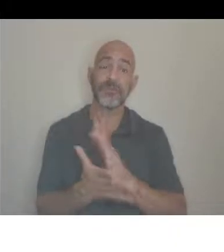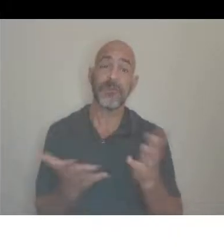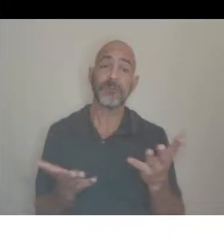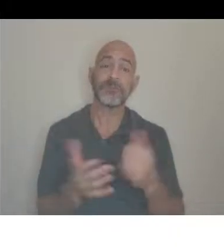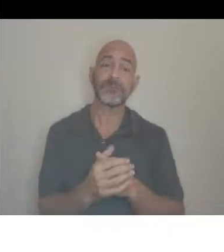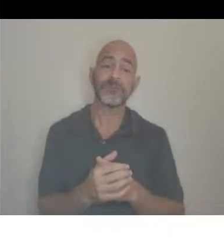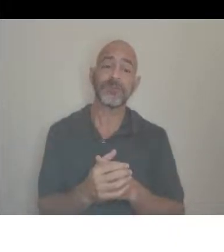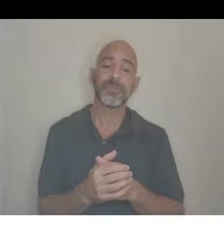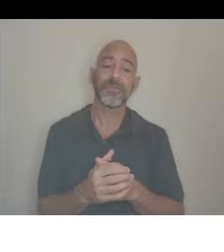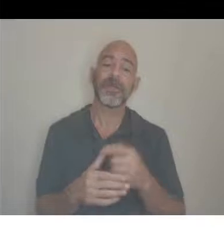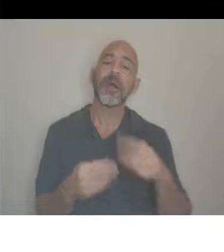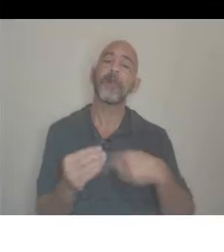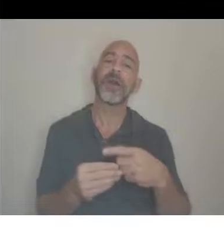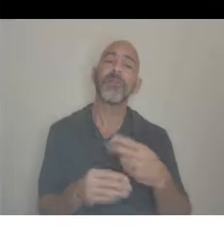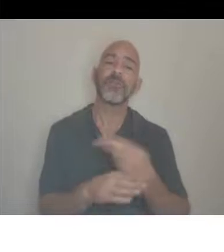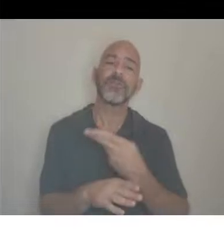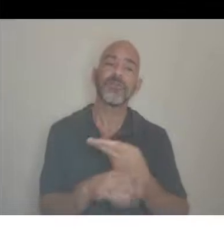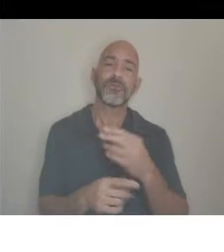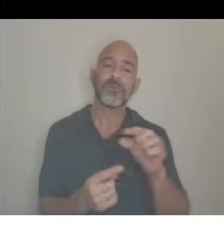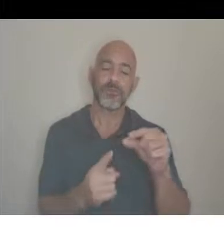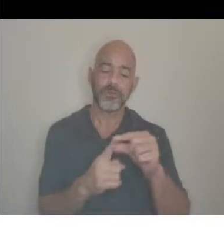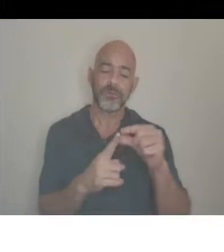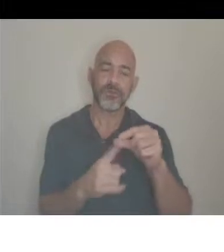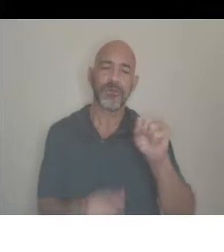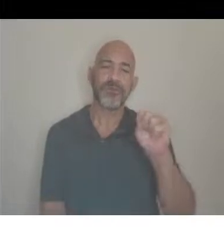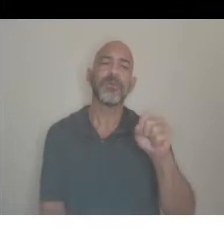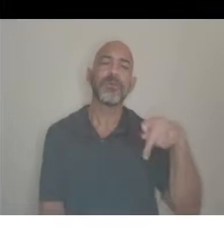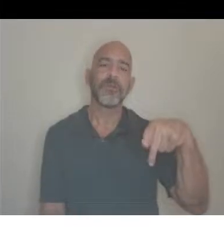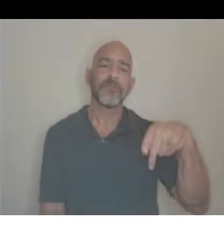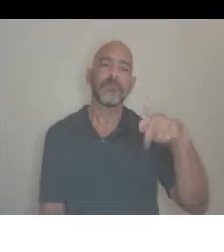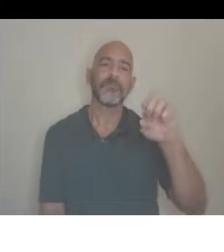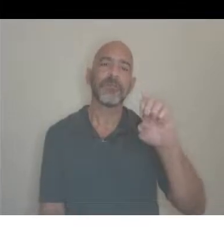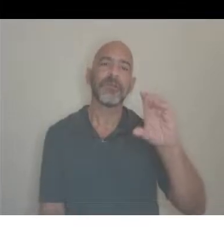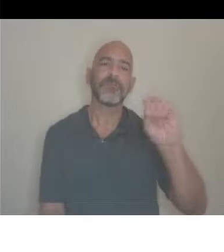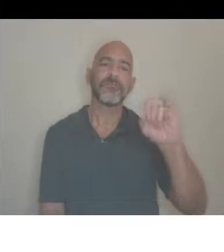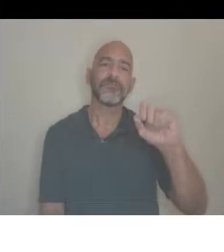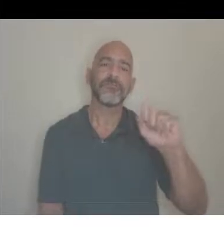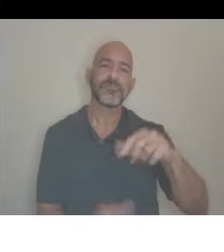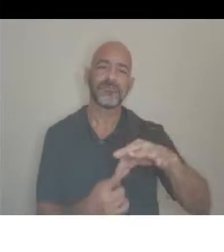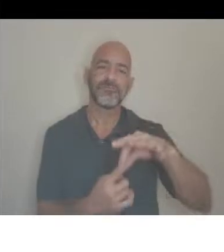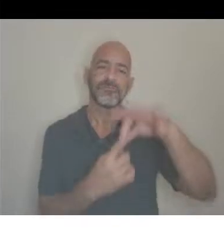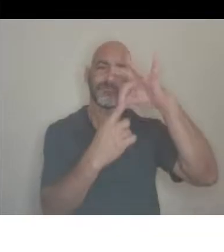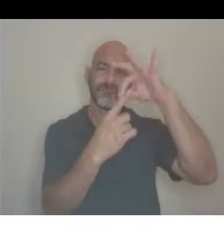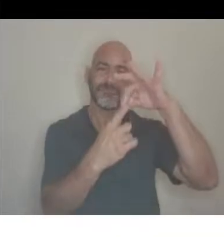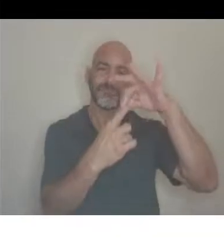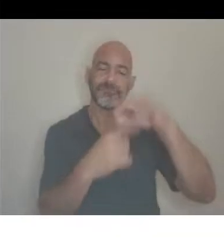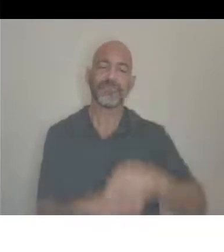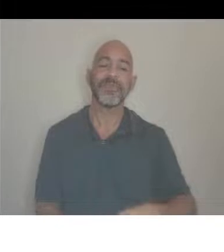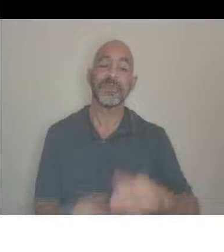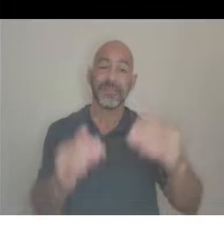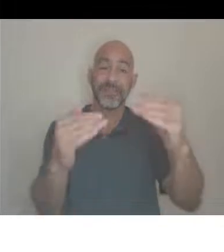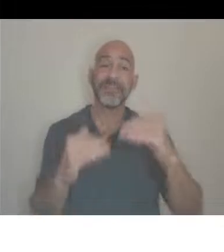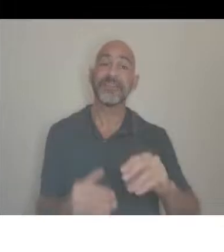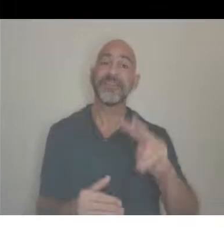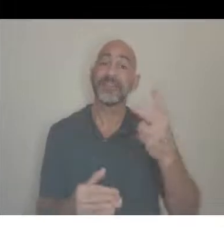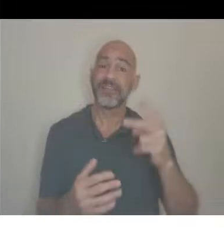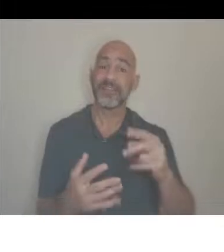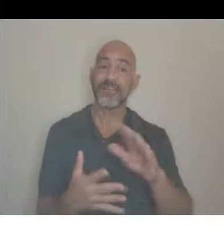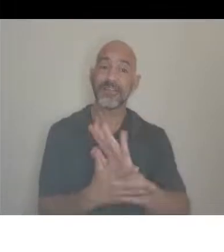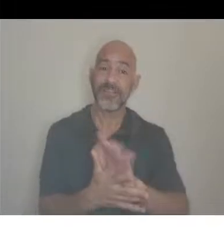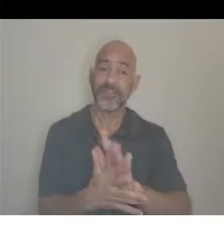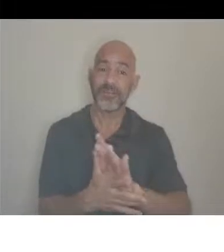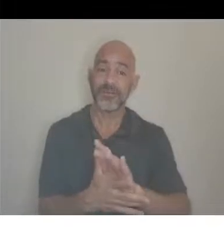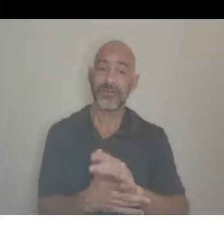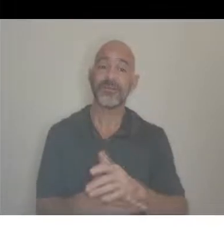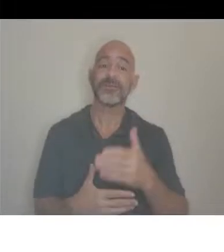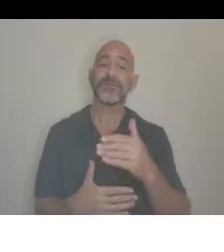use of the word special and the second one on here listed is actually, uh,